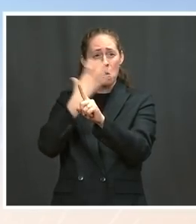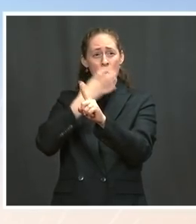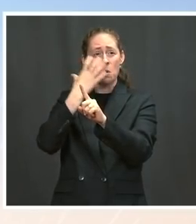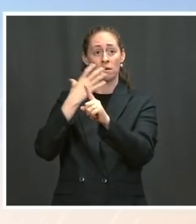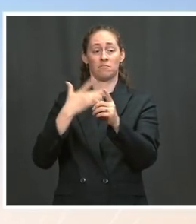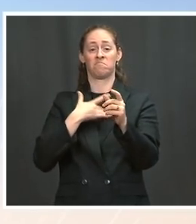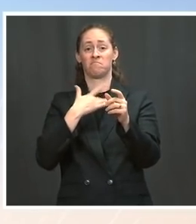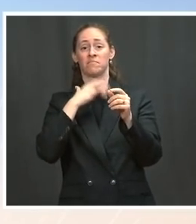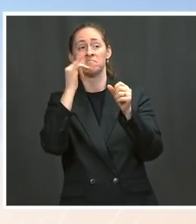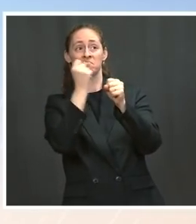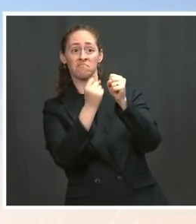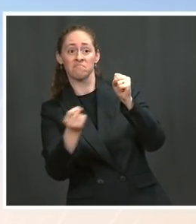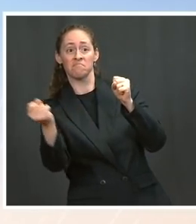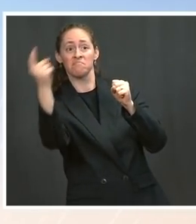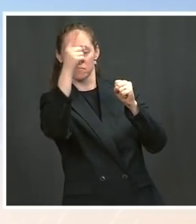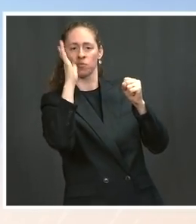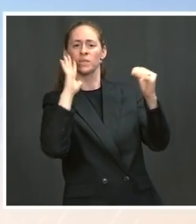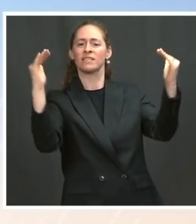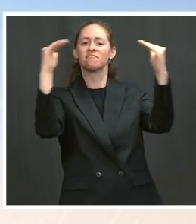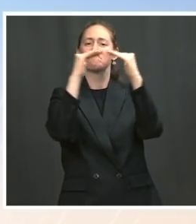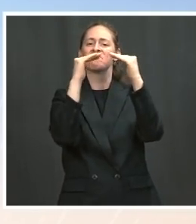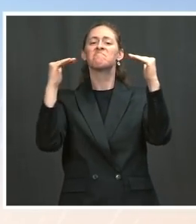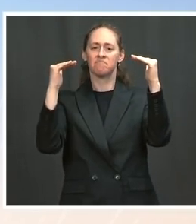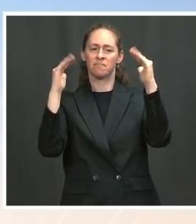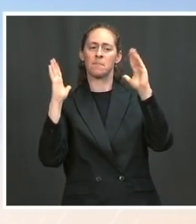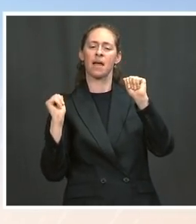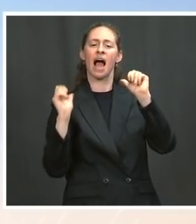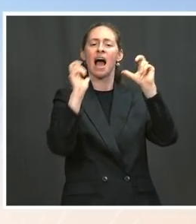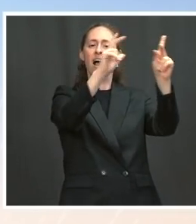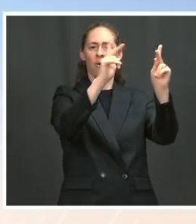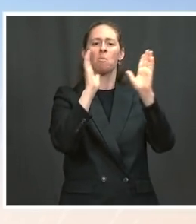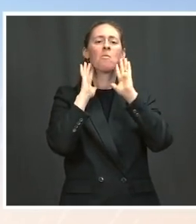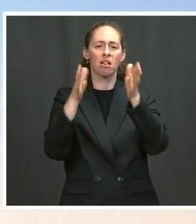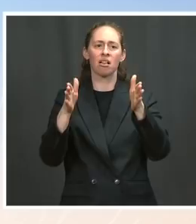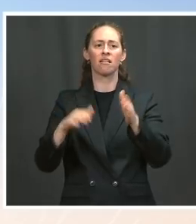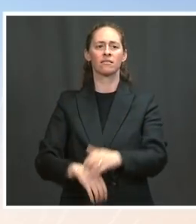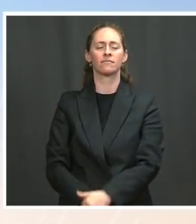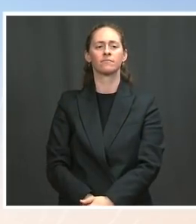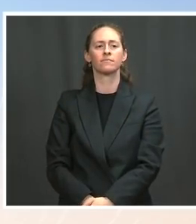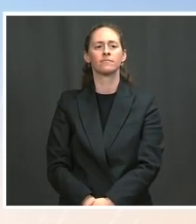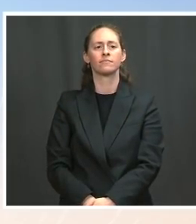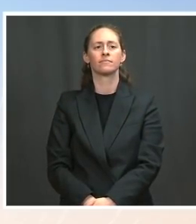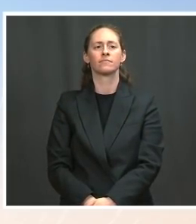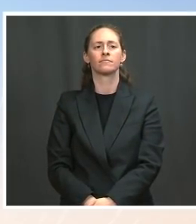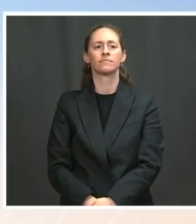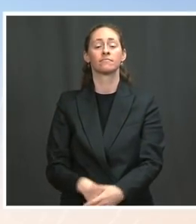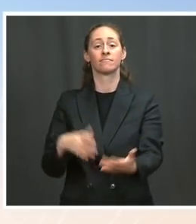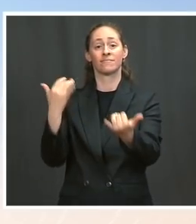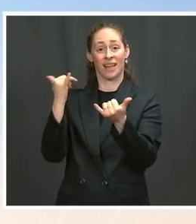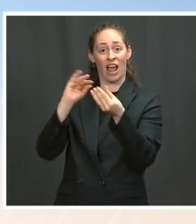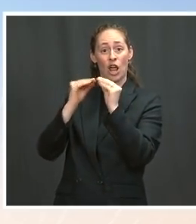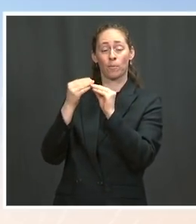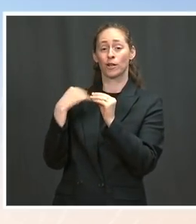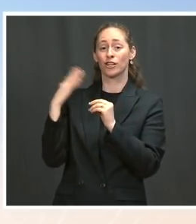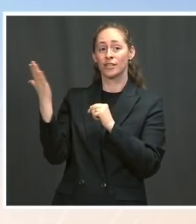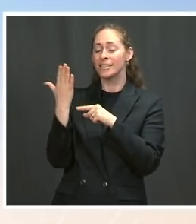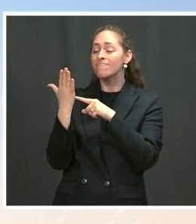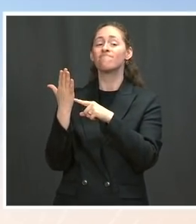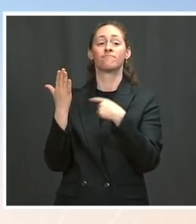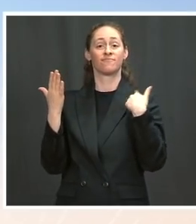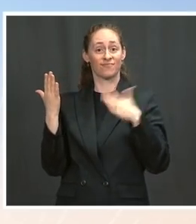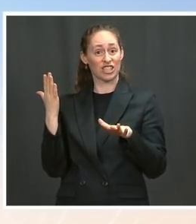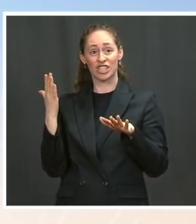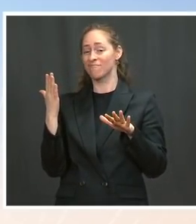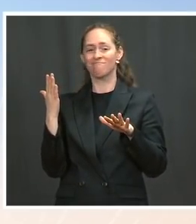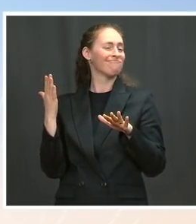show that we're not yet finished. As our economy continues to heal, it's important to consider ways